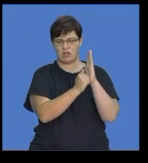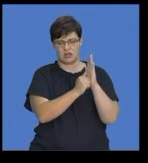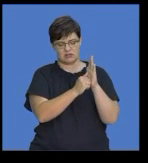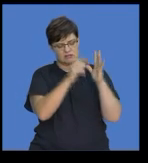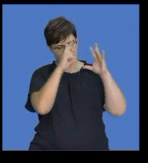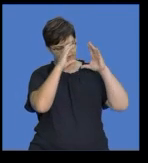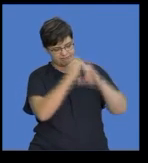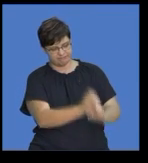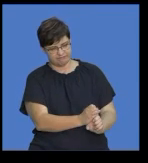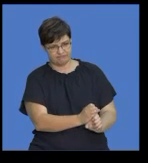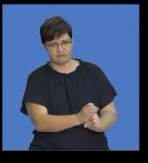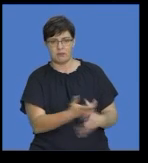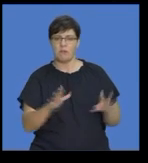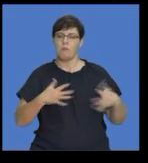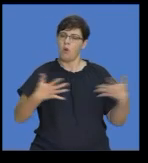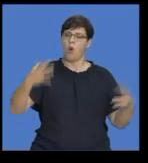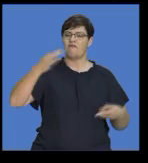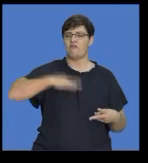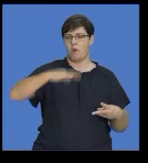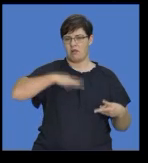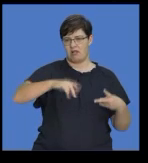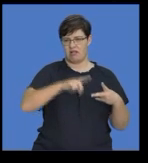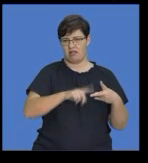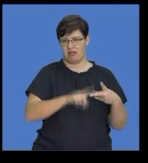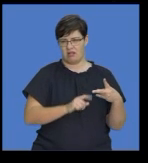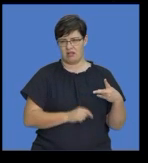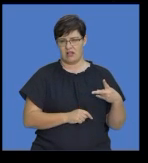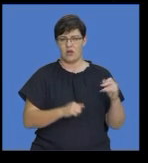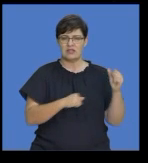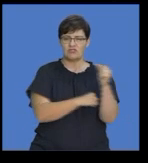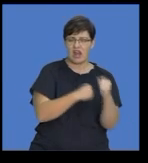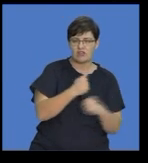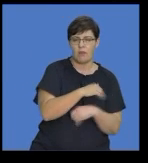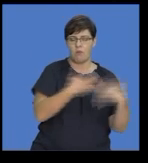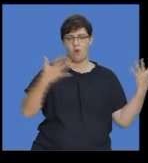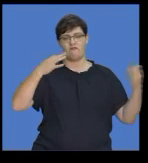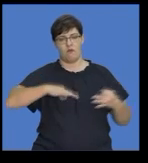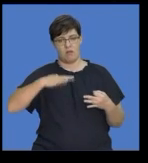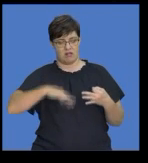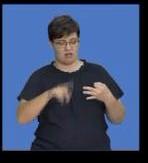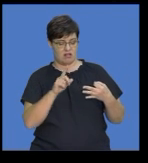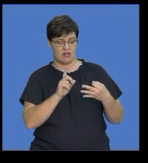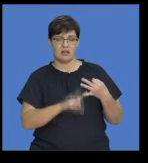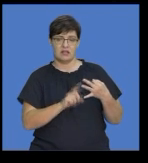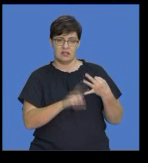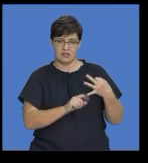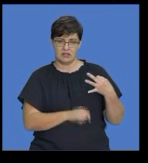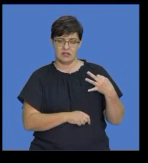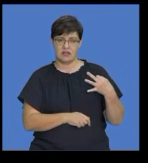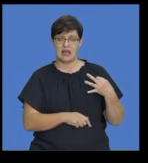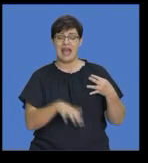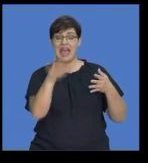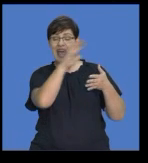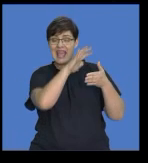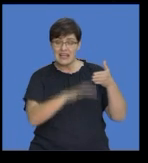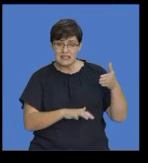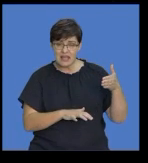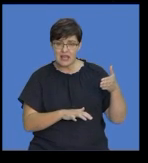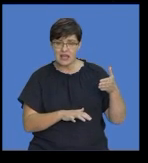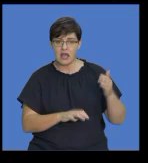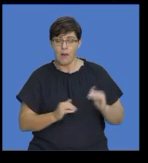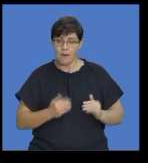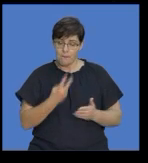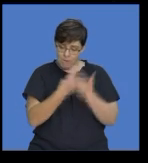right? So, your content, your essay, your structure style must be formal and the essay should present both sides as I've